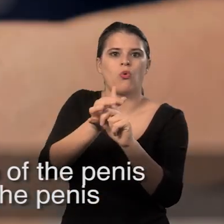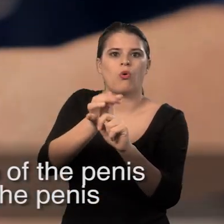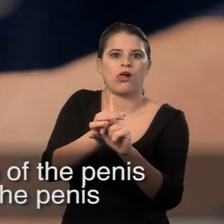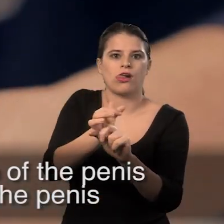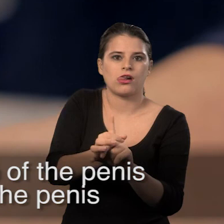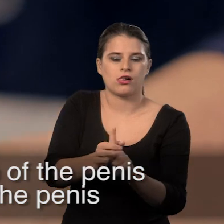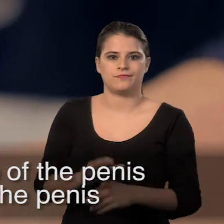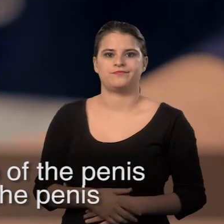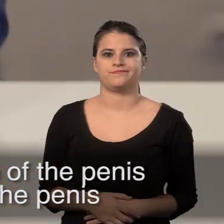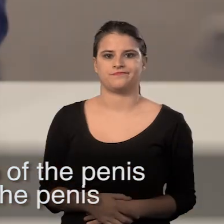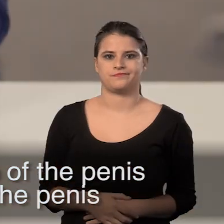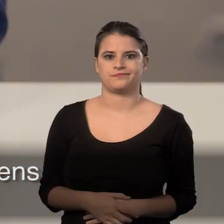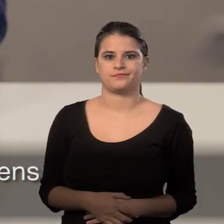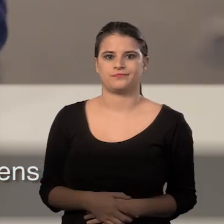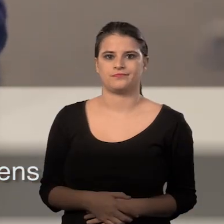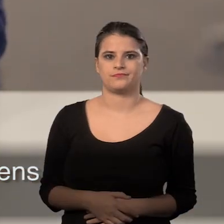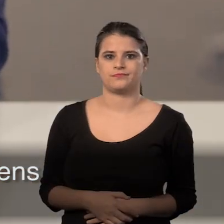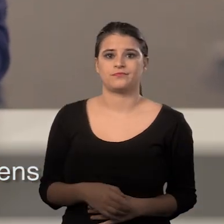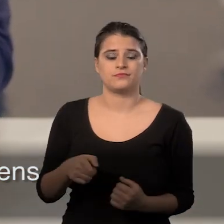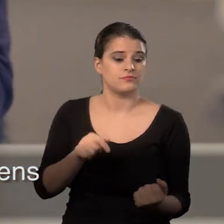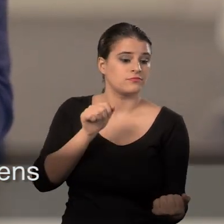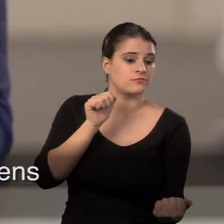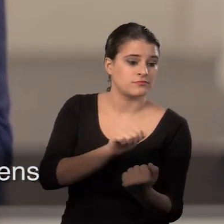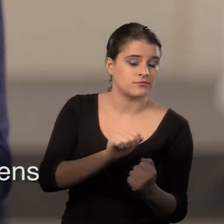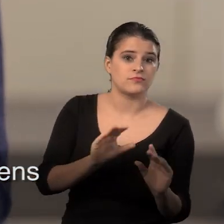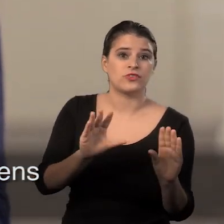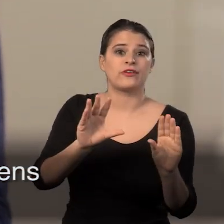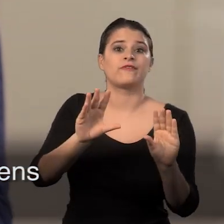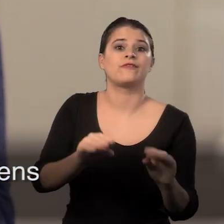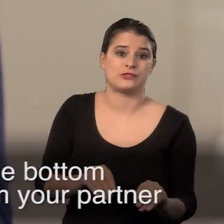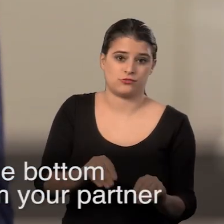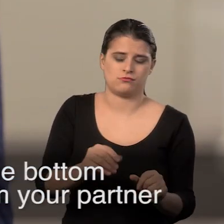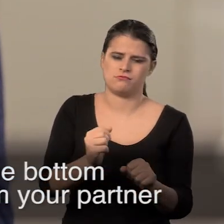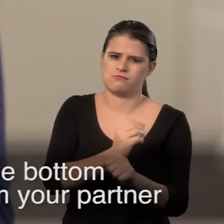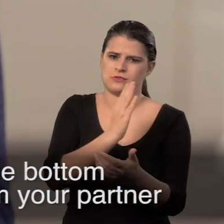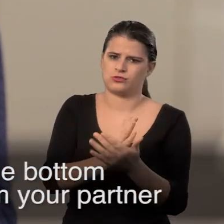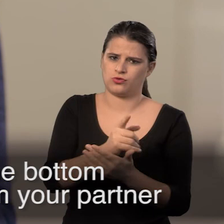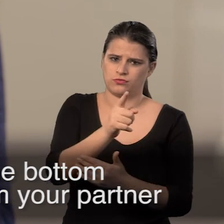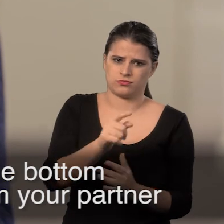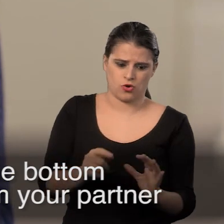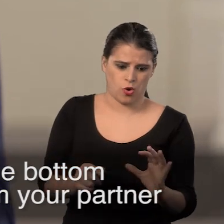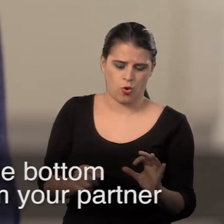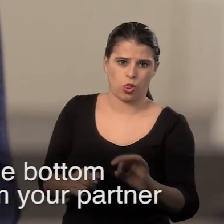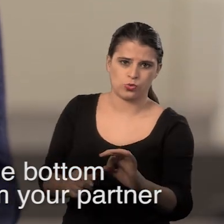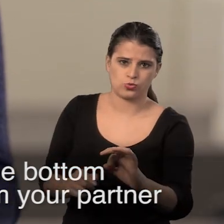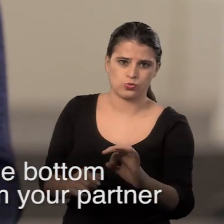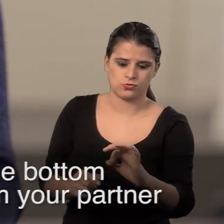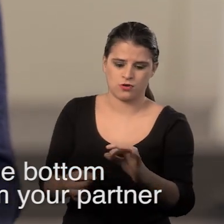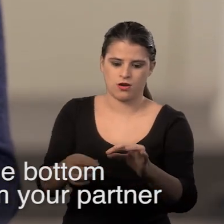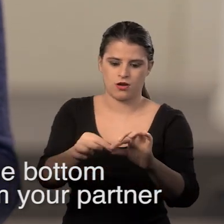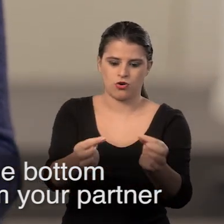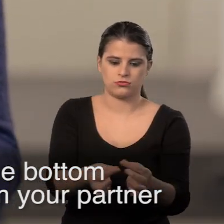base of the penis. Sexual contact then happens. When it's finished, hold on to the